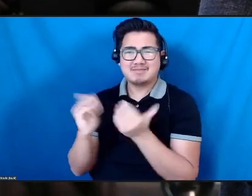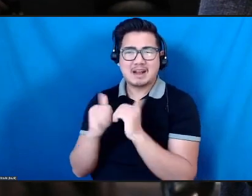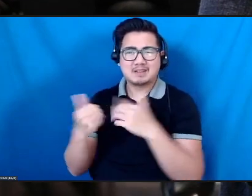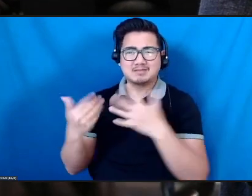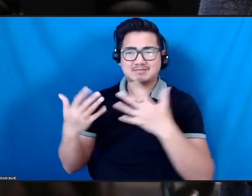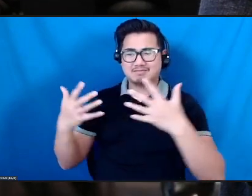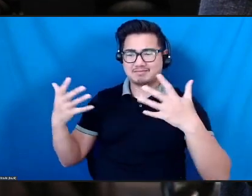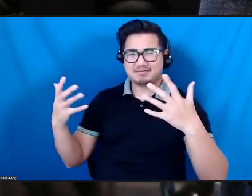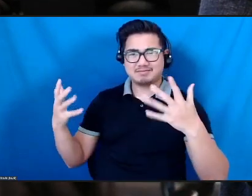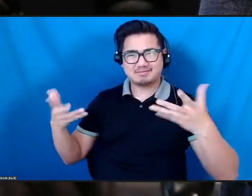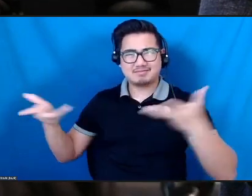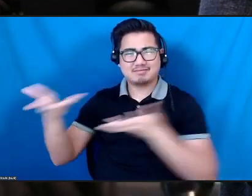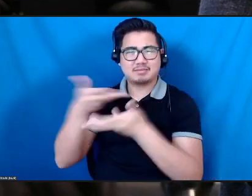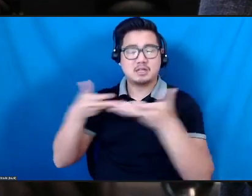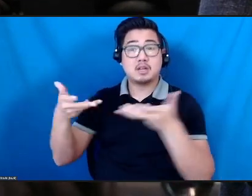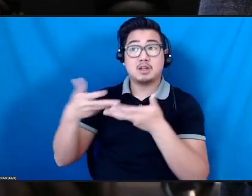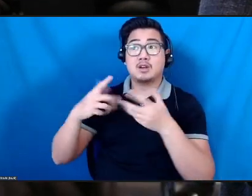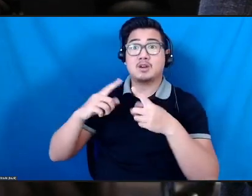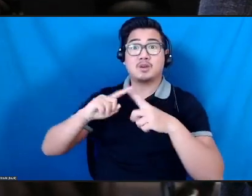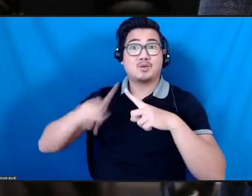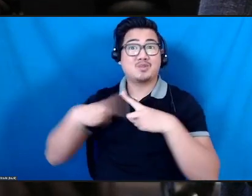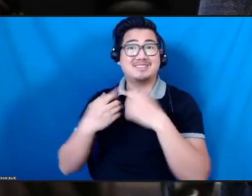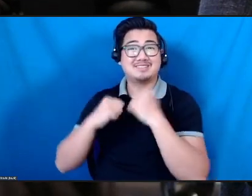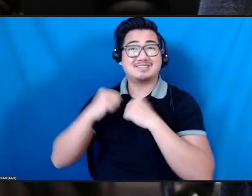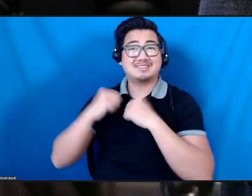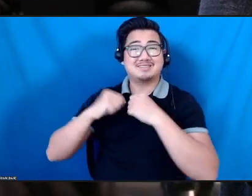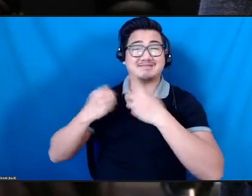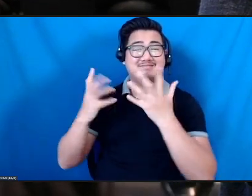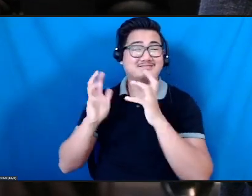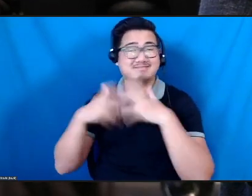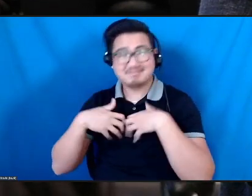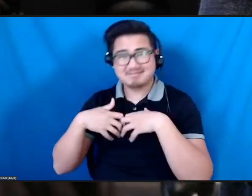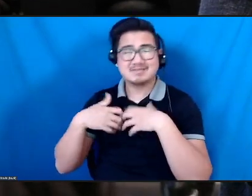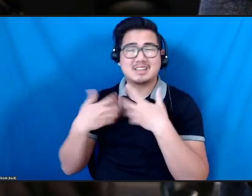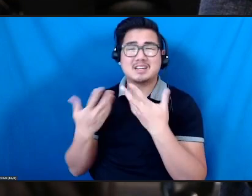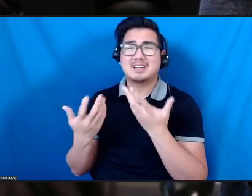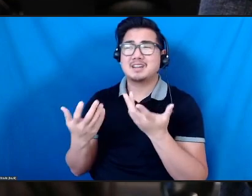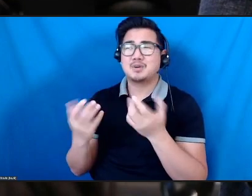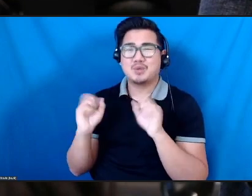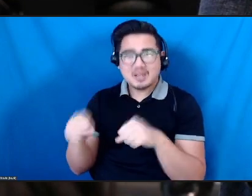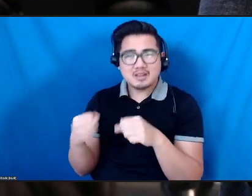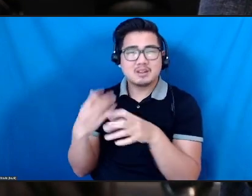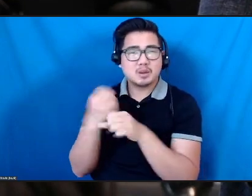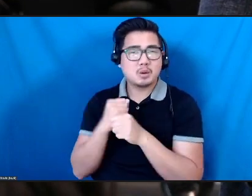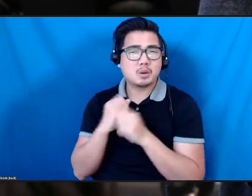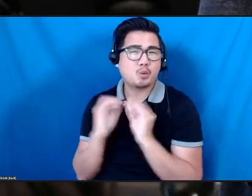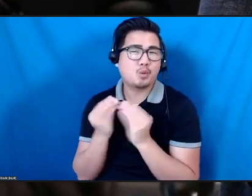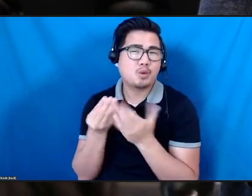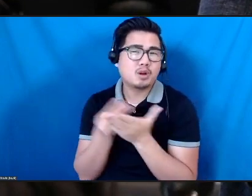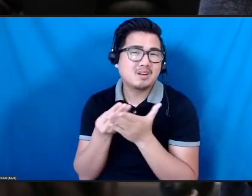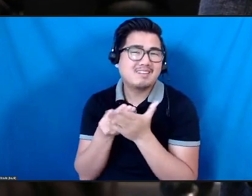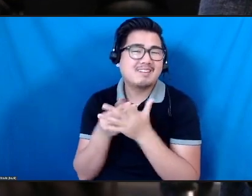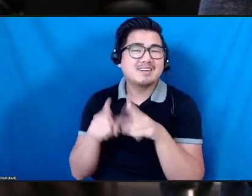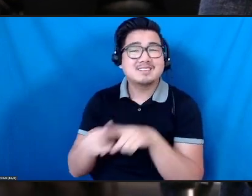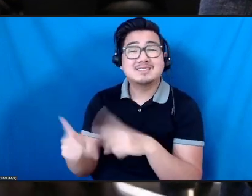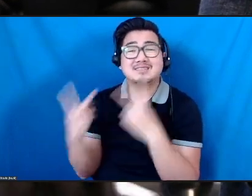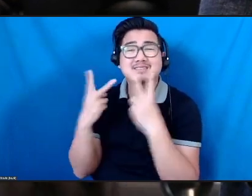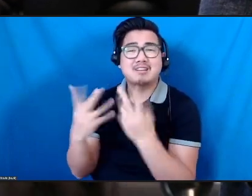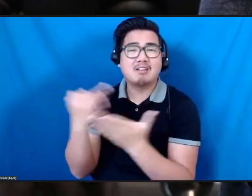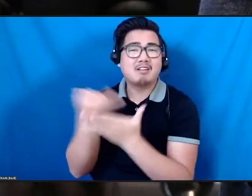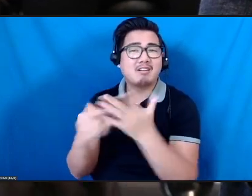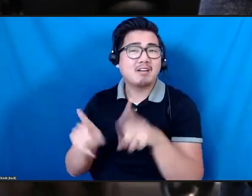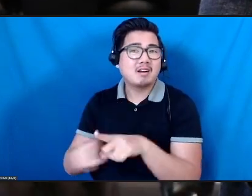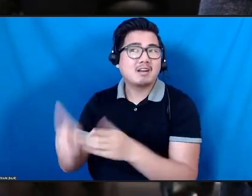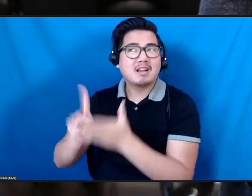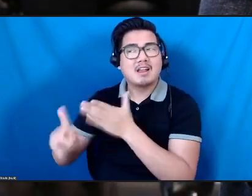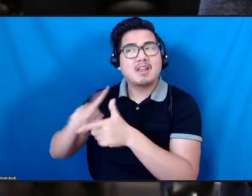to access more visibility, more funding, more the idea of art as research, which somehow becomes more valuable, but